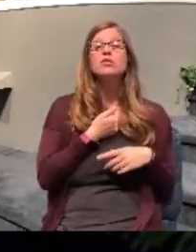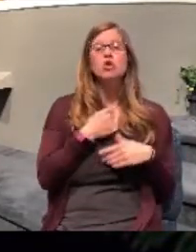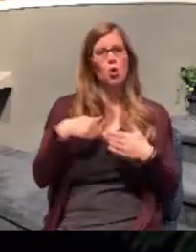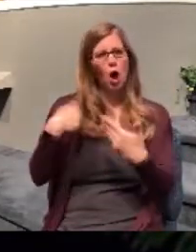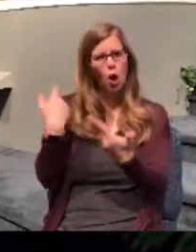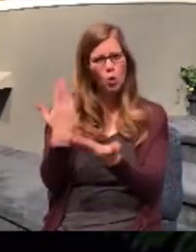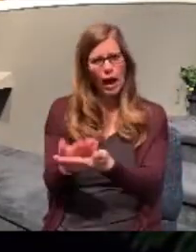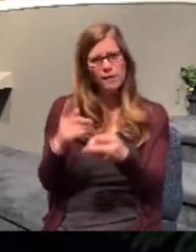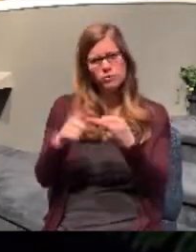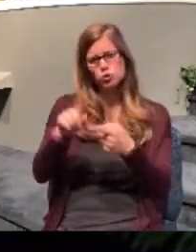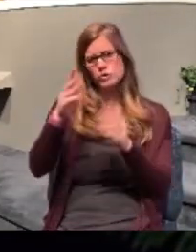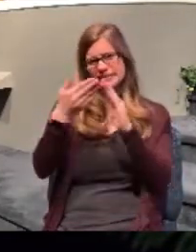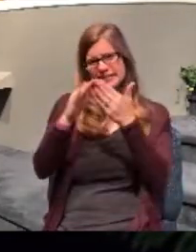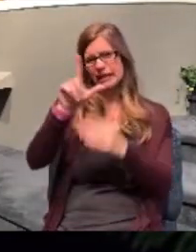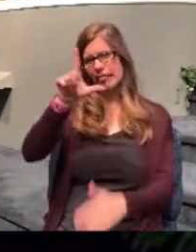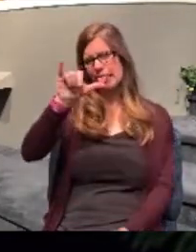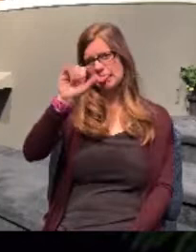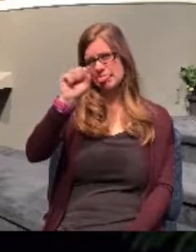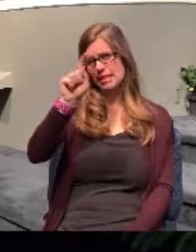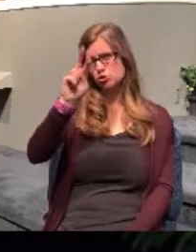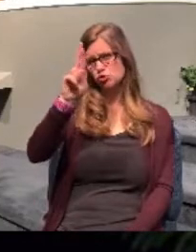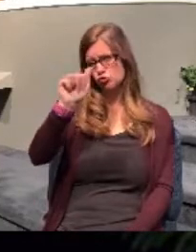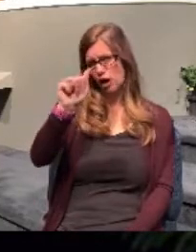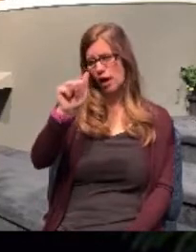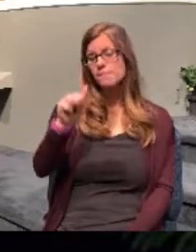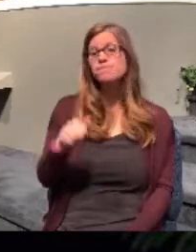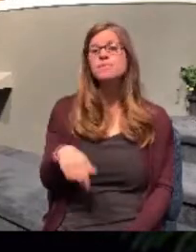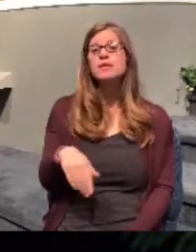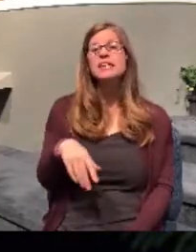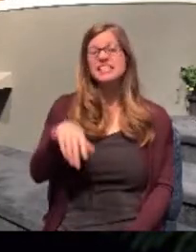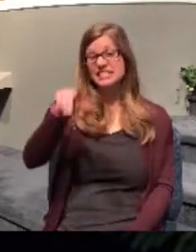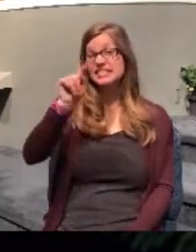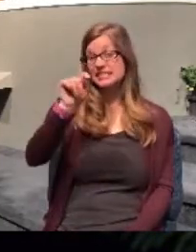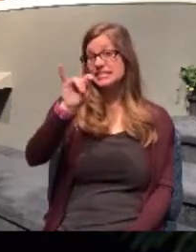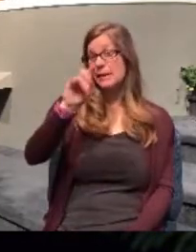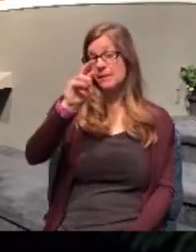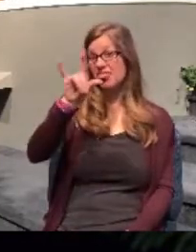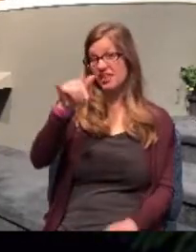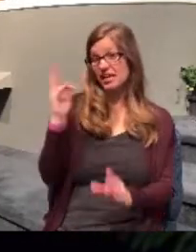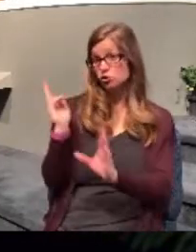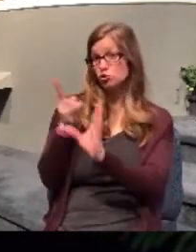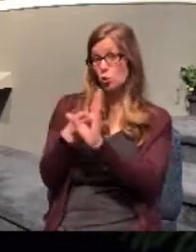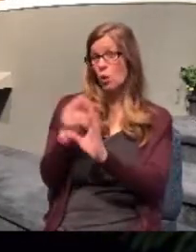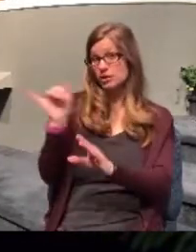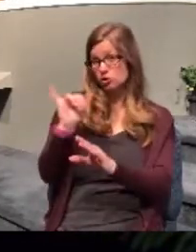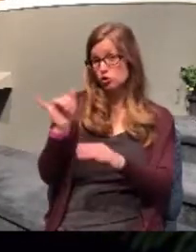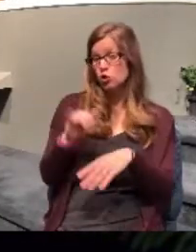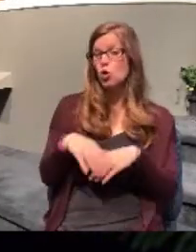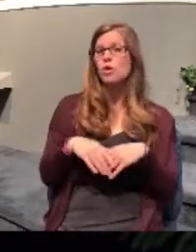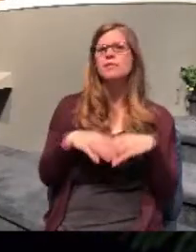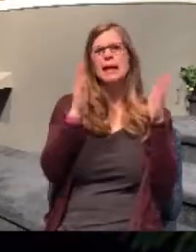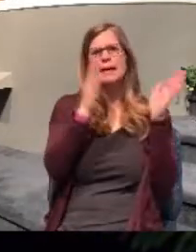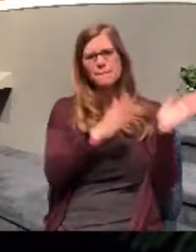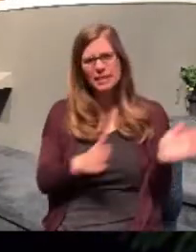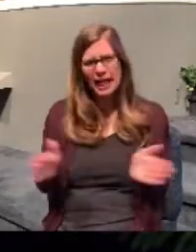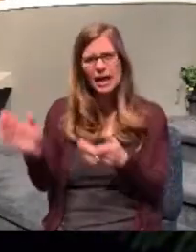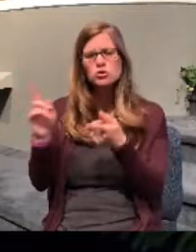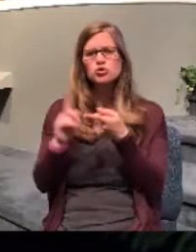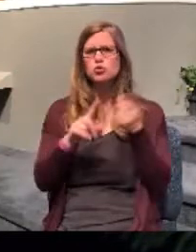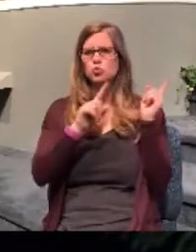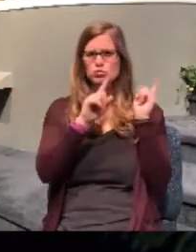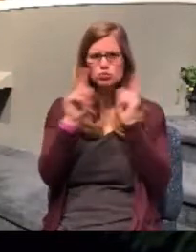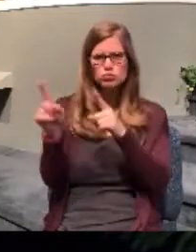Lystra, Timothy joined them. Paul's plan was then to retrace his steps of his first